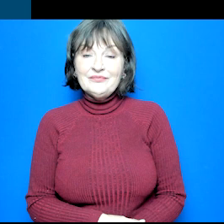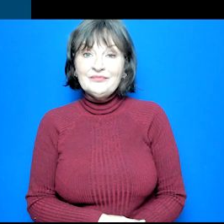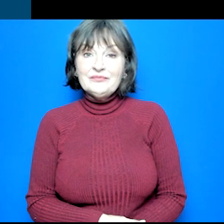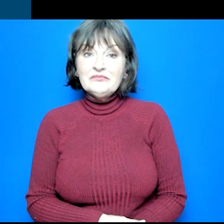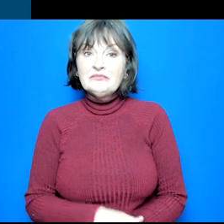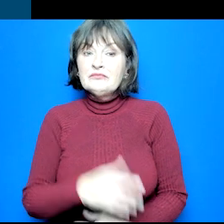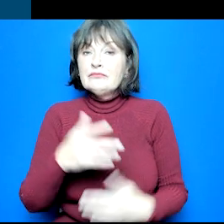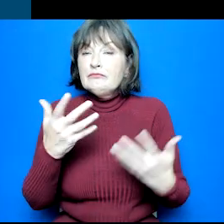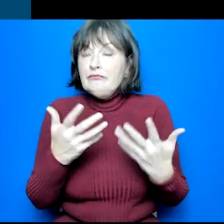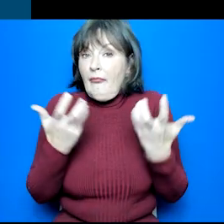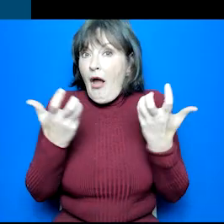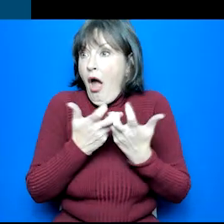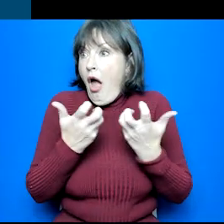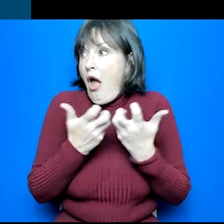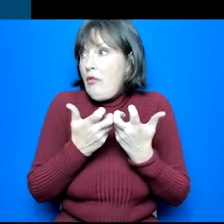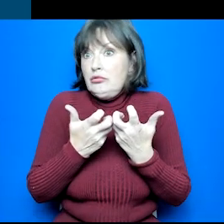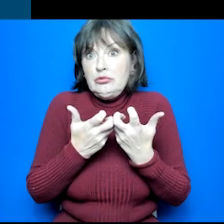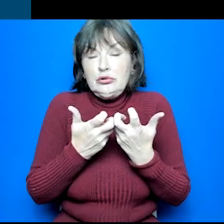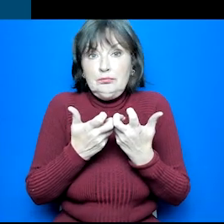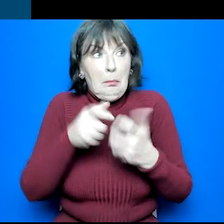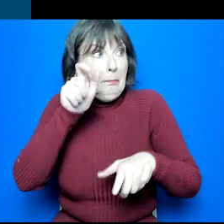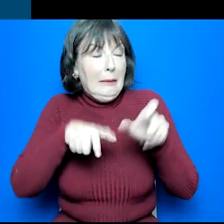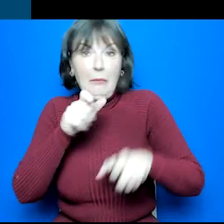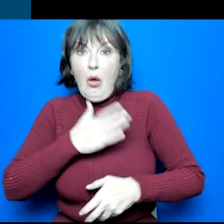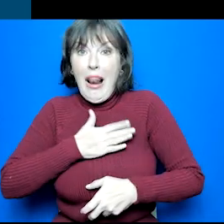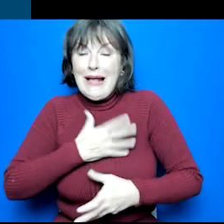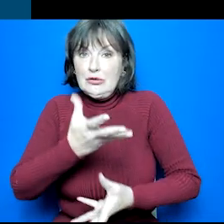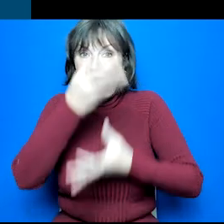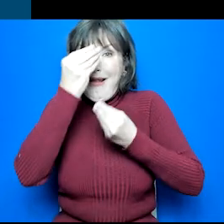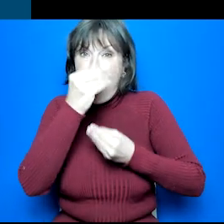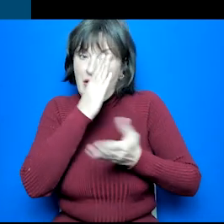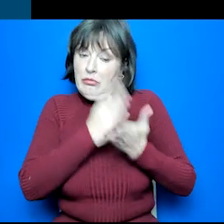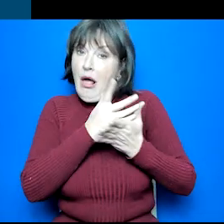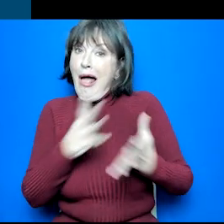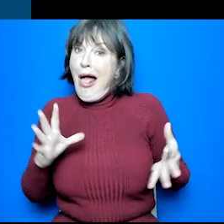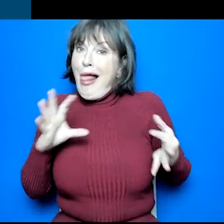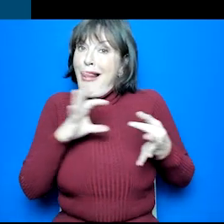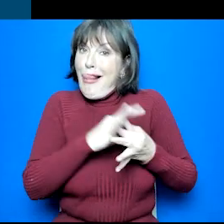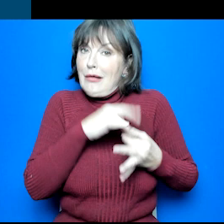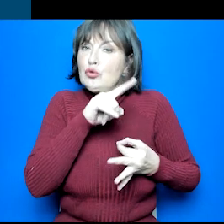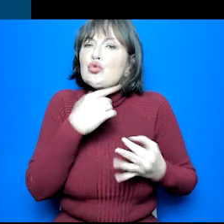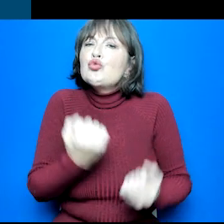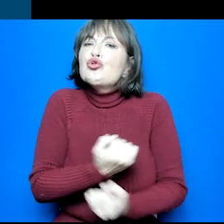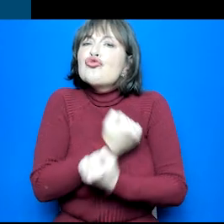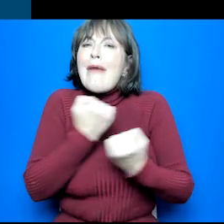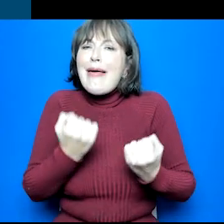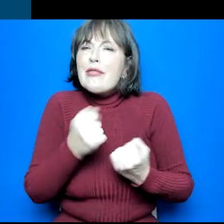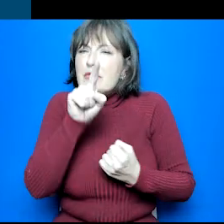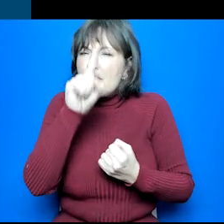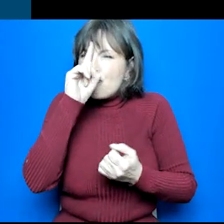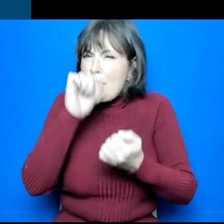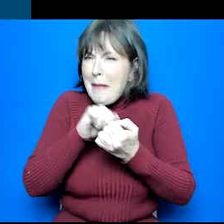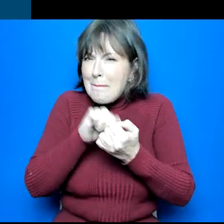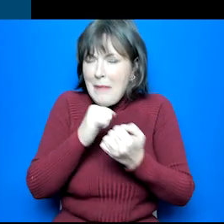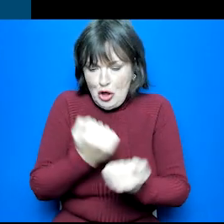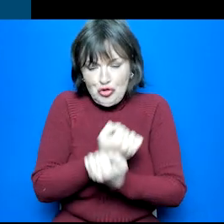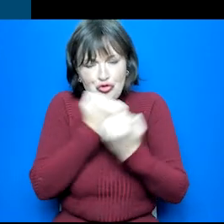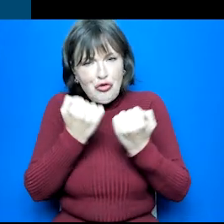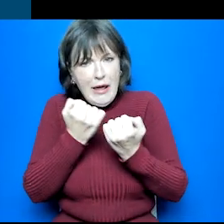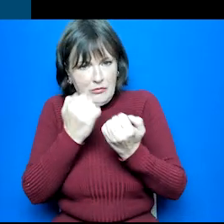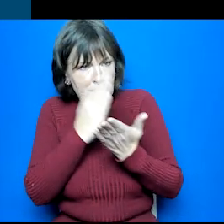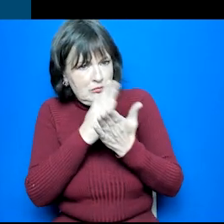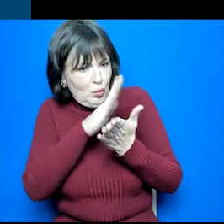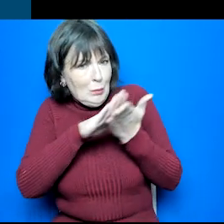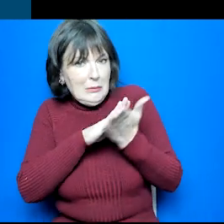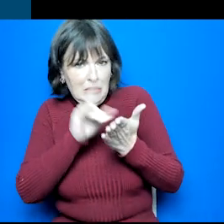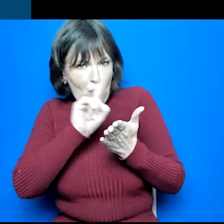Yeah so how do they like to learn? This tip also relates to the career management skill of strengths. Remember strengths is all about getting to know